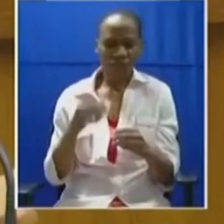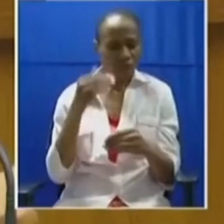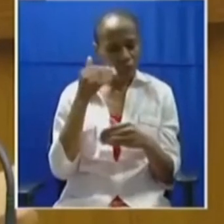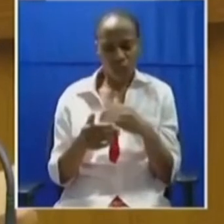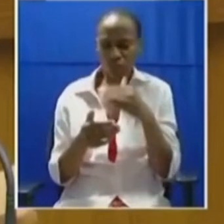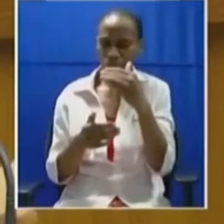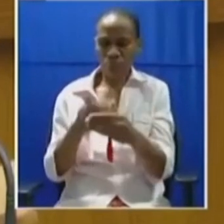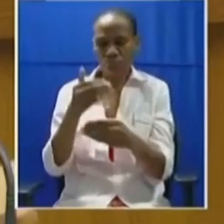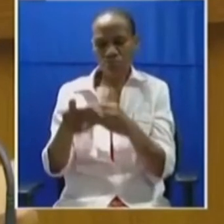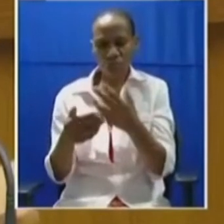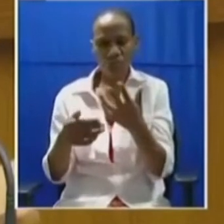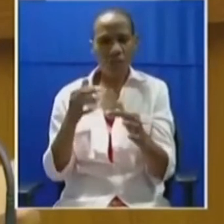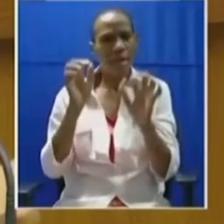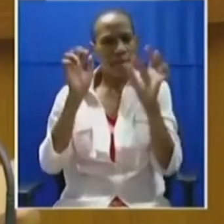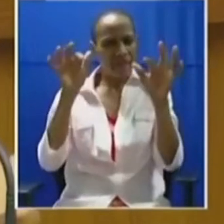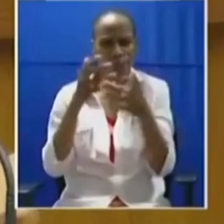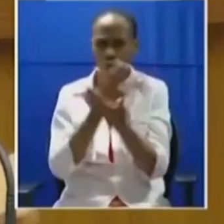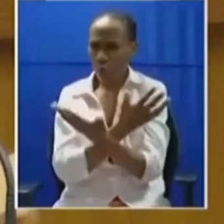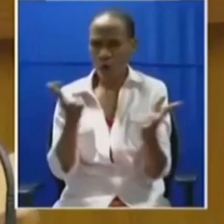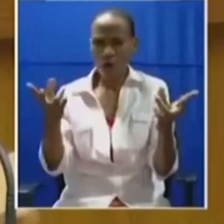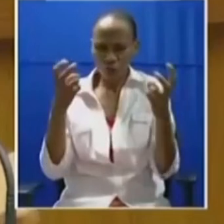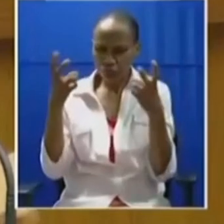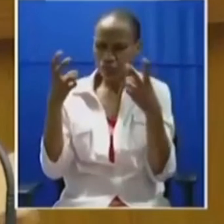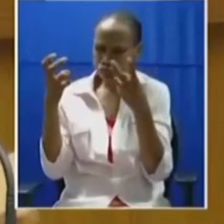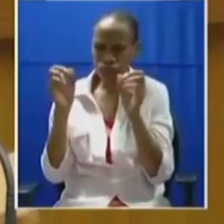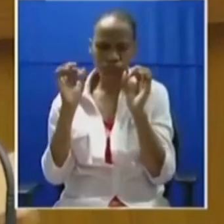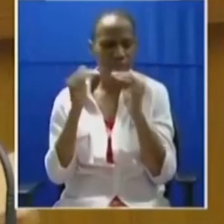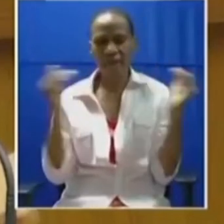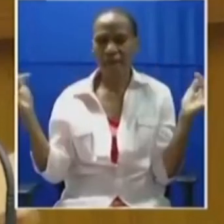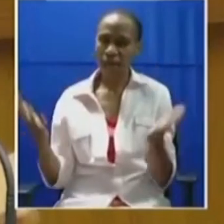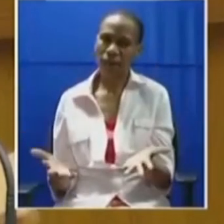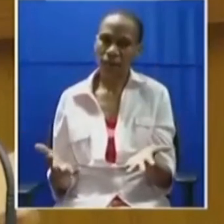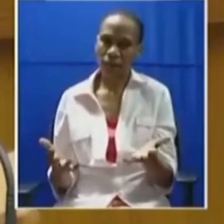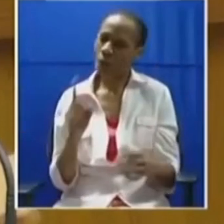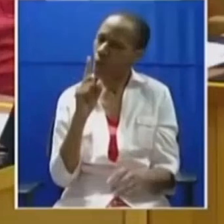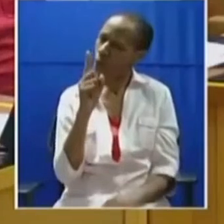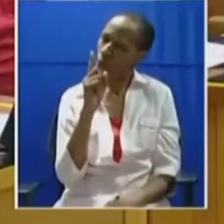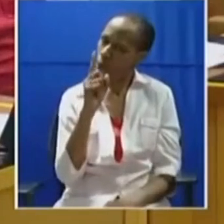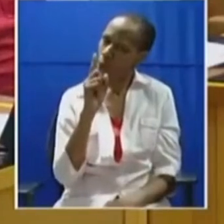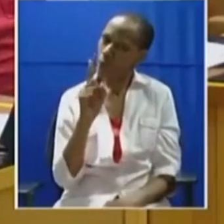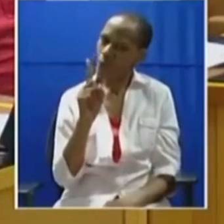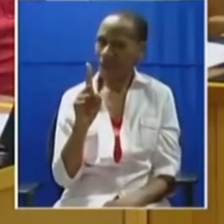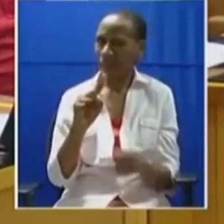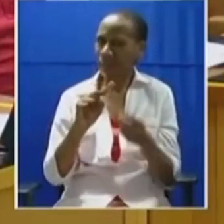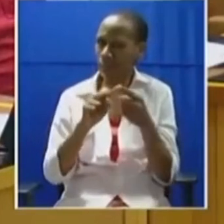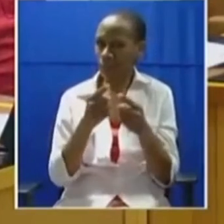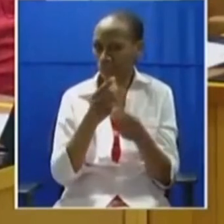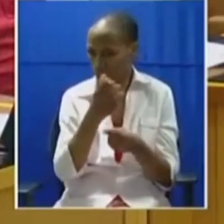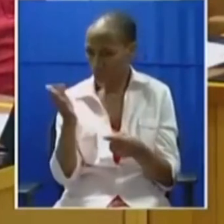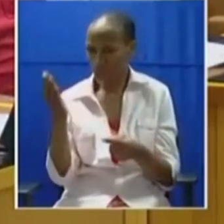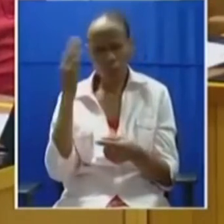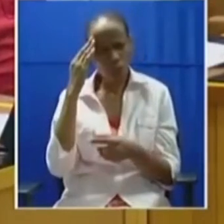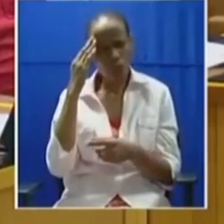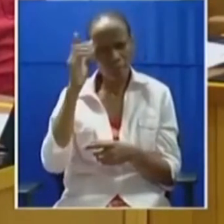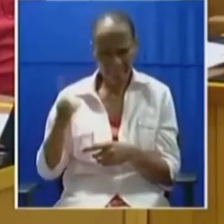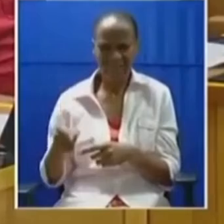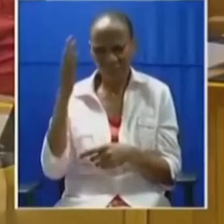of listening to our people. There is one thing that all of you must actually acknowledge,